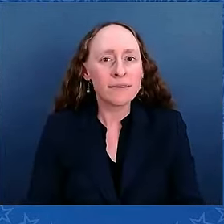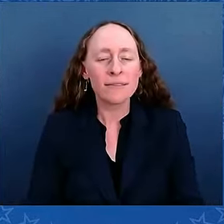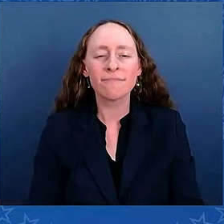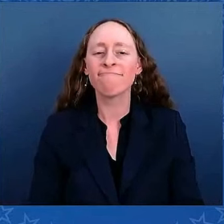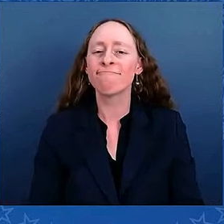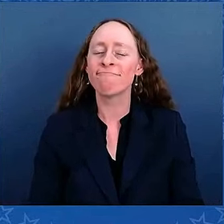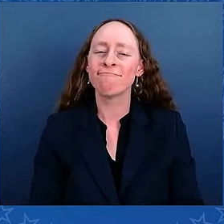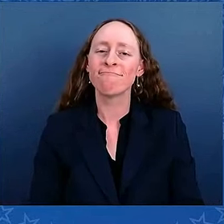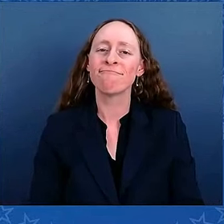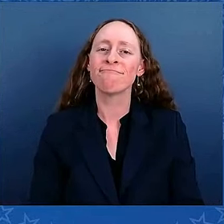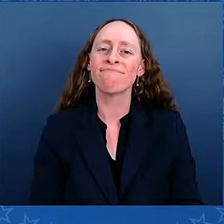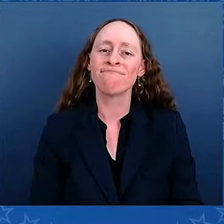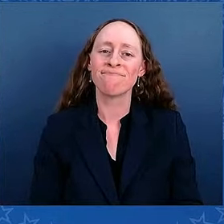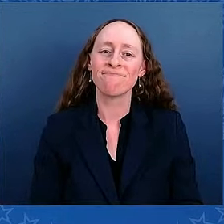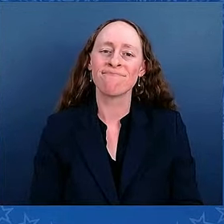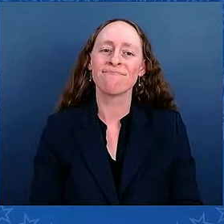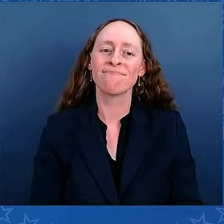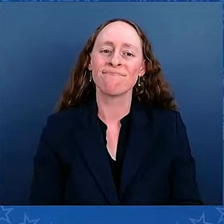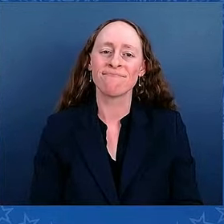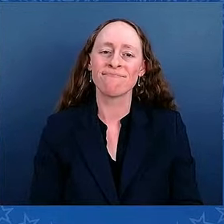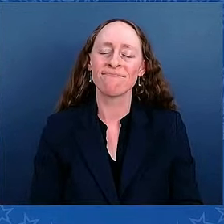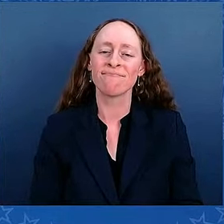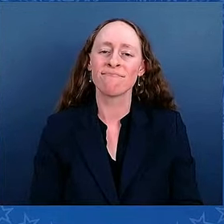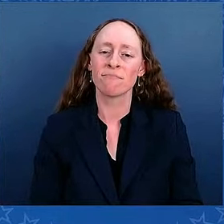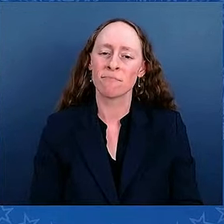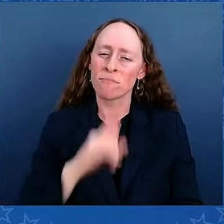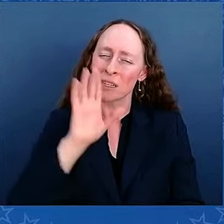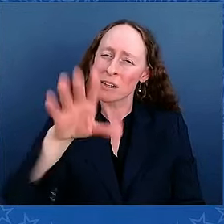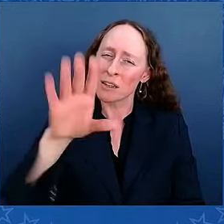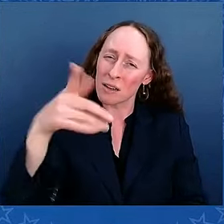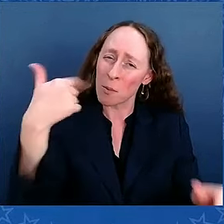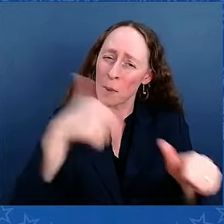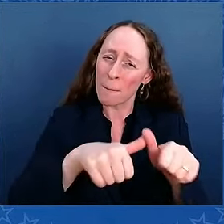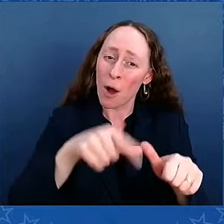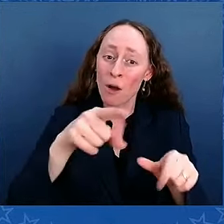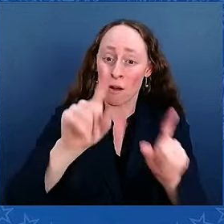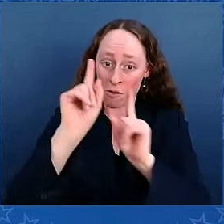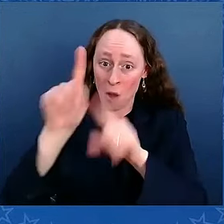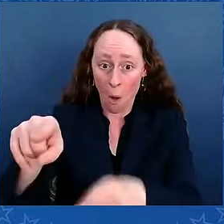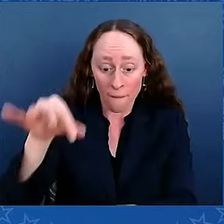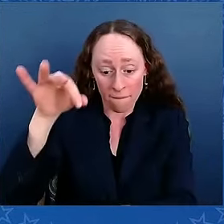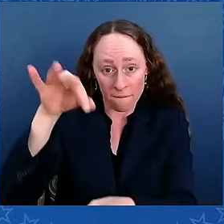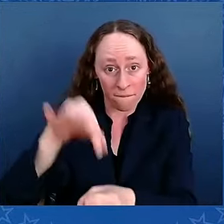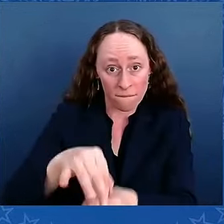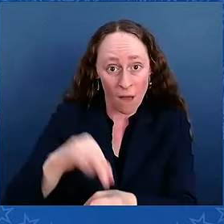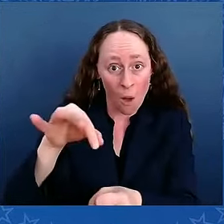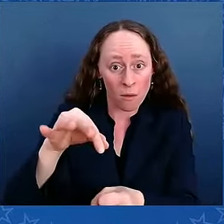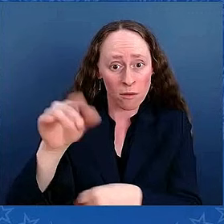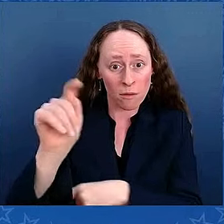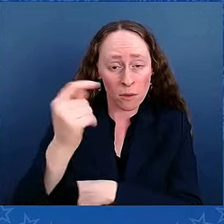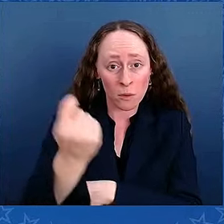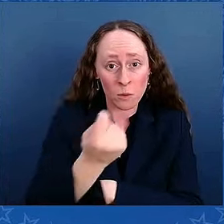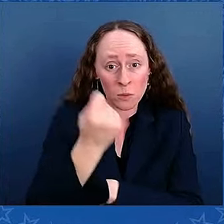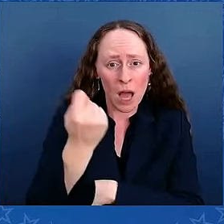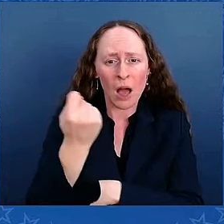When you go to vote, just remember, not a single Republican in Congress voted to save thousands of union tensions.